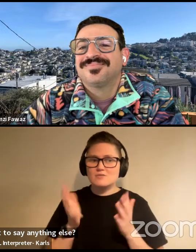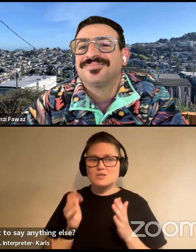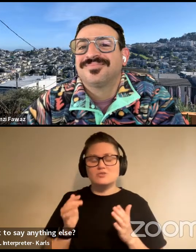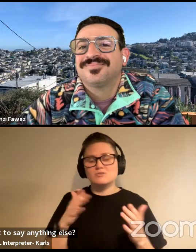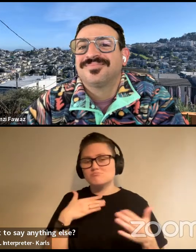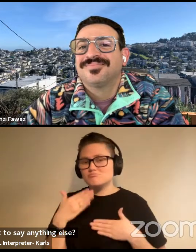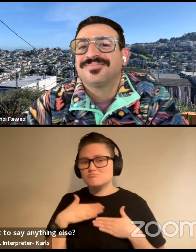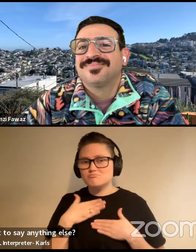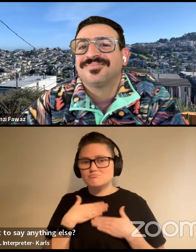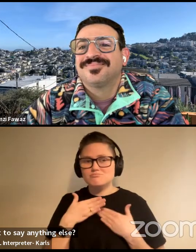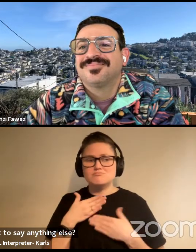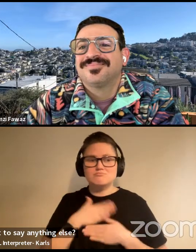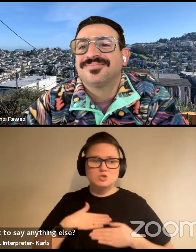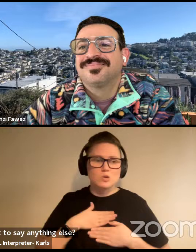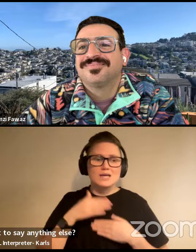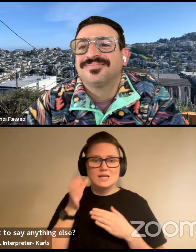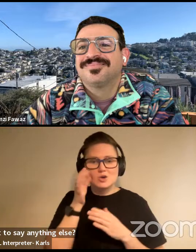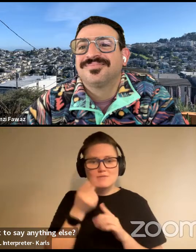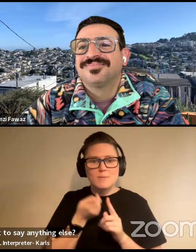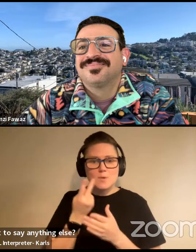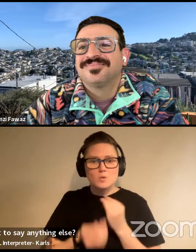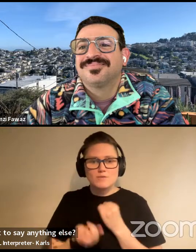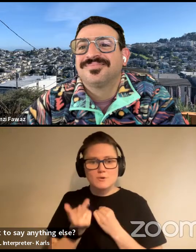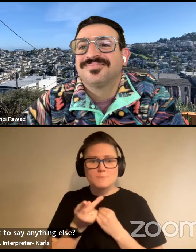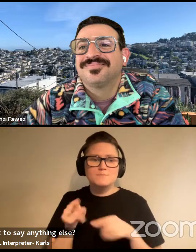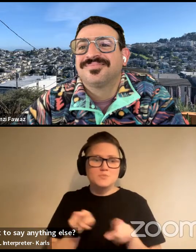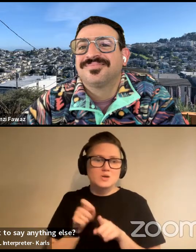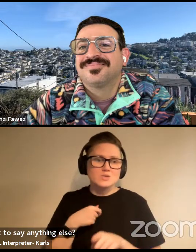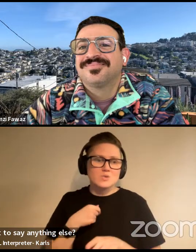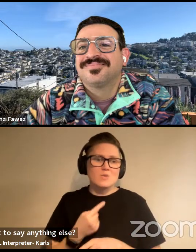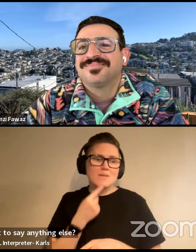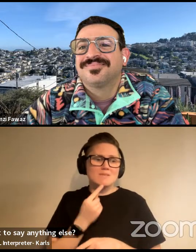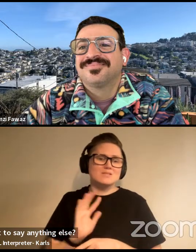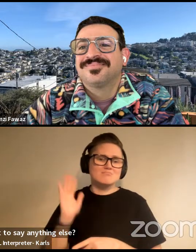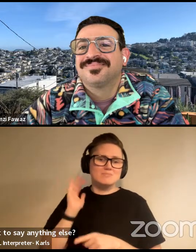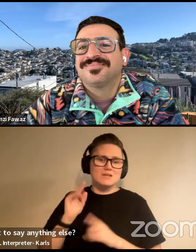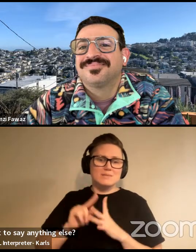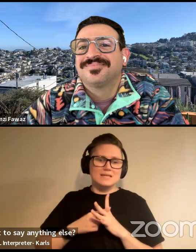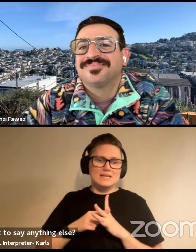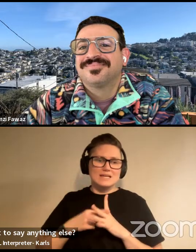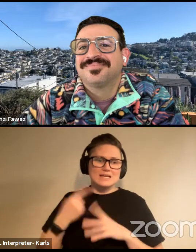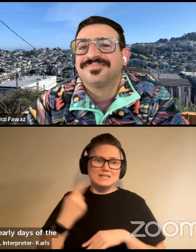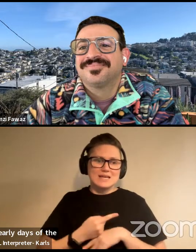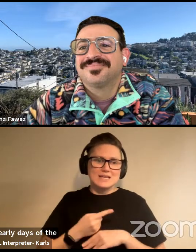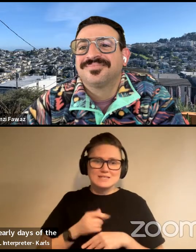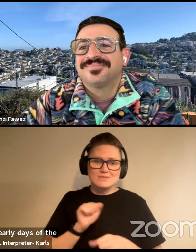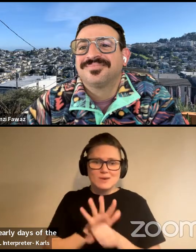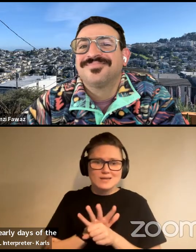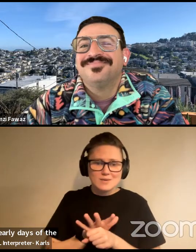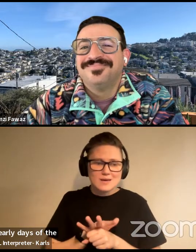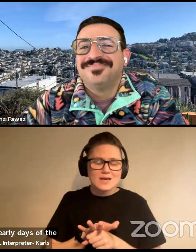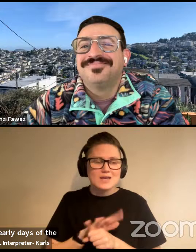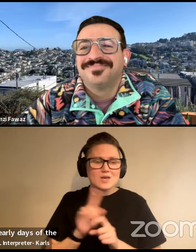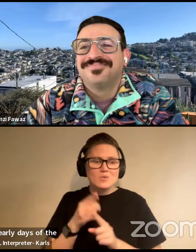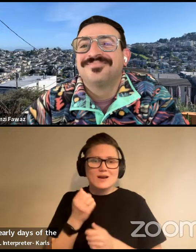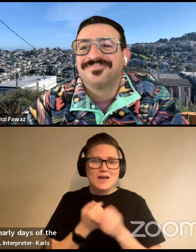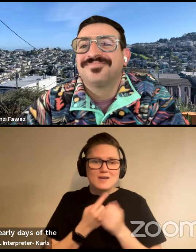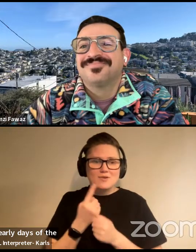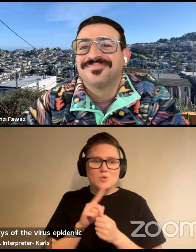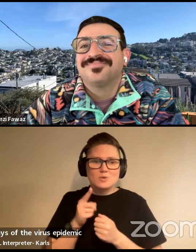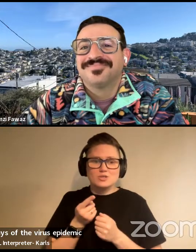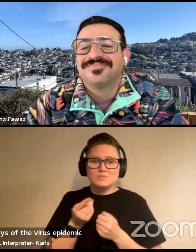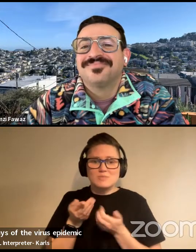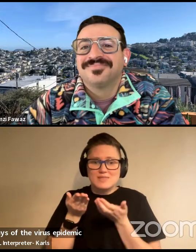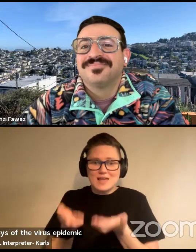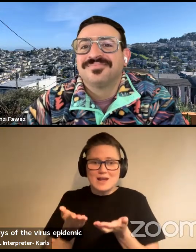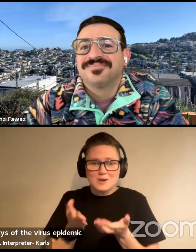hear from, from you both. And, um, I also do miss the early days of the virus epidemic when everybody would just be there